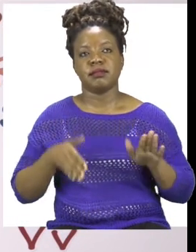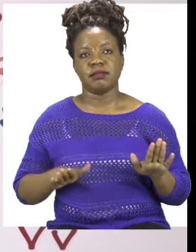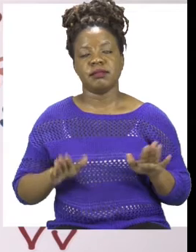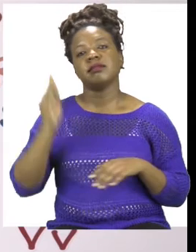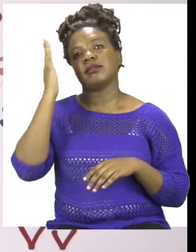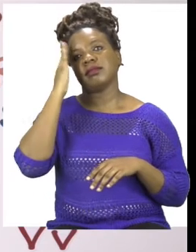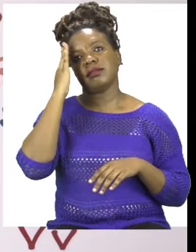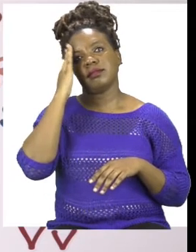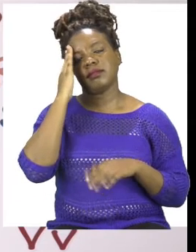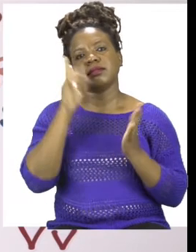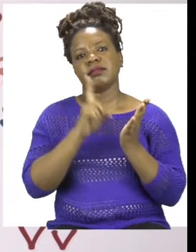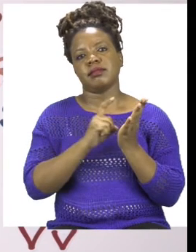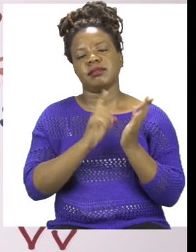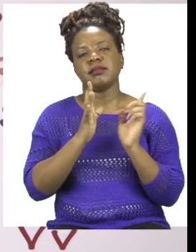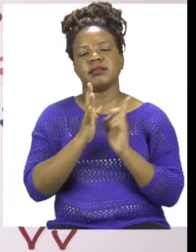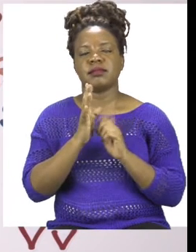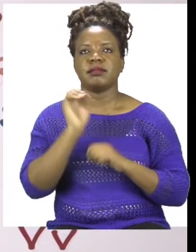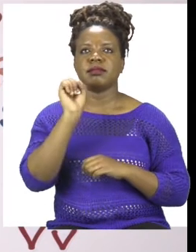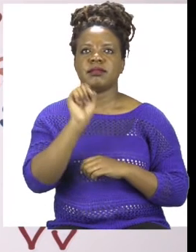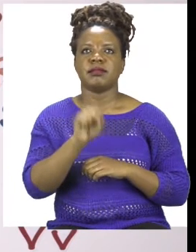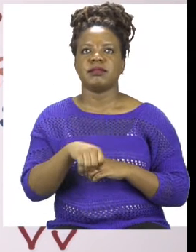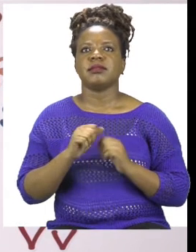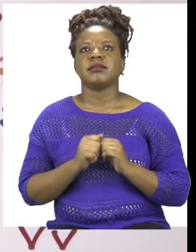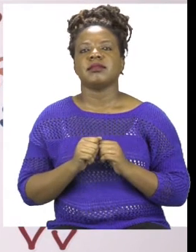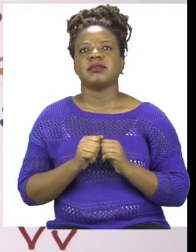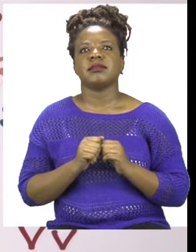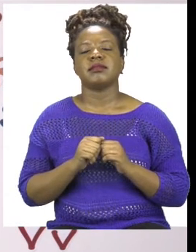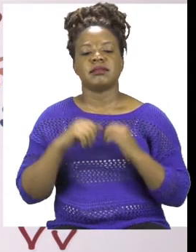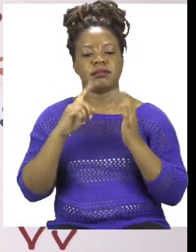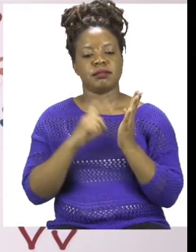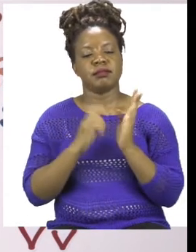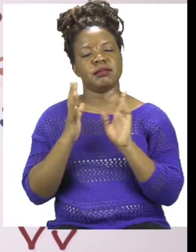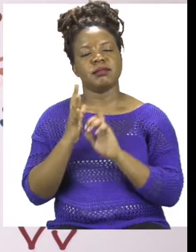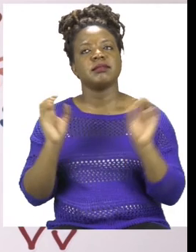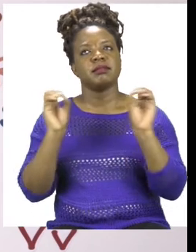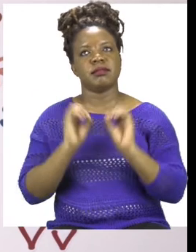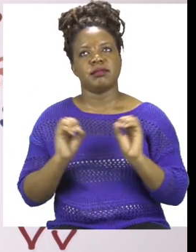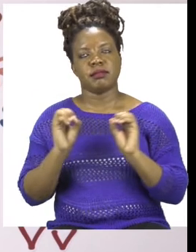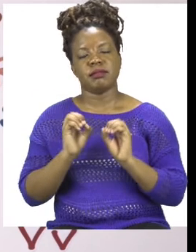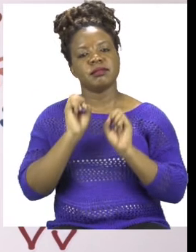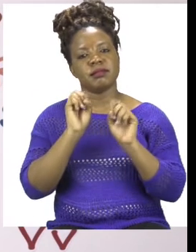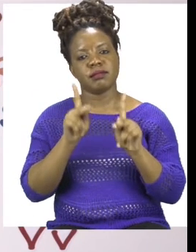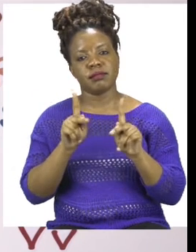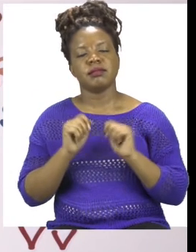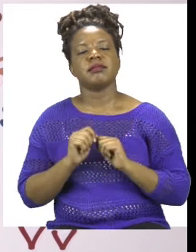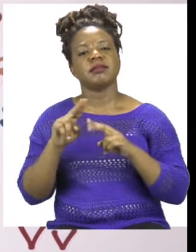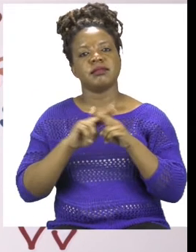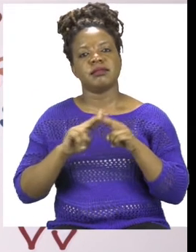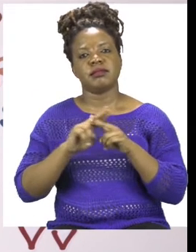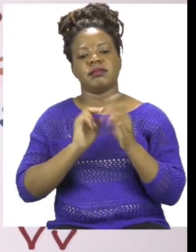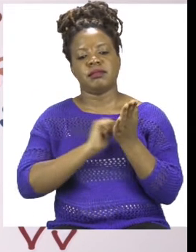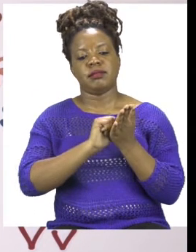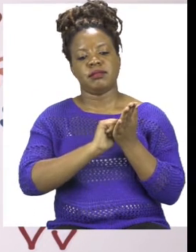to sanitize. Remember if you don't have sanitizer that's okay you can use soap and